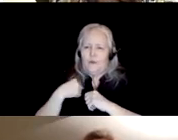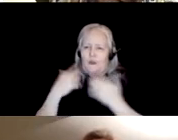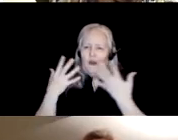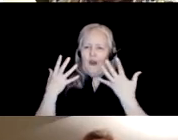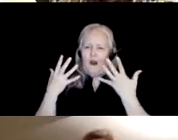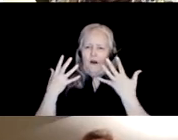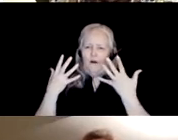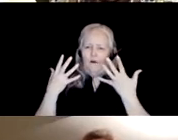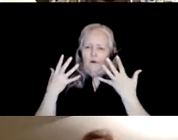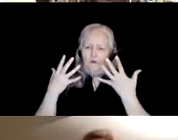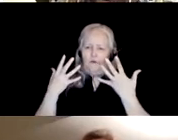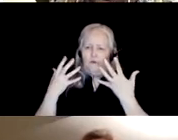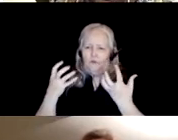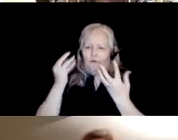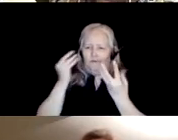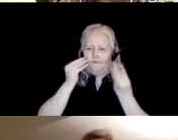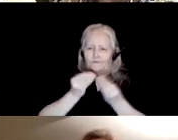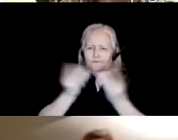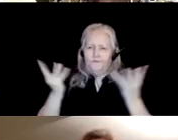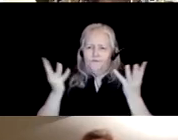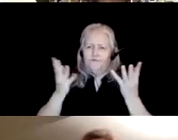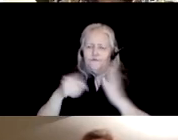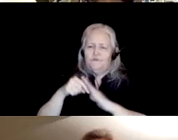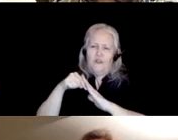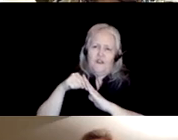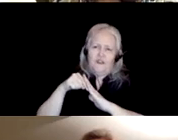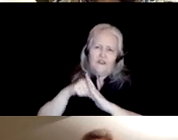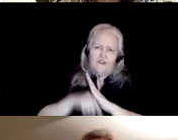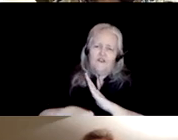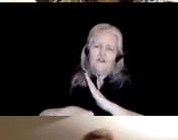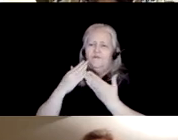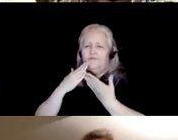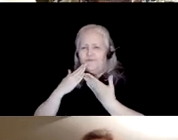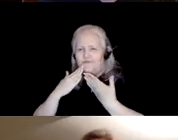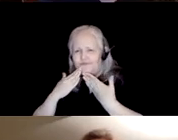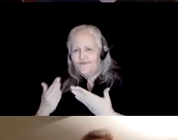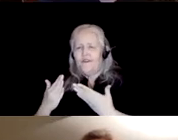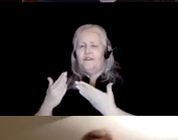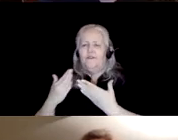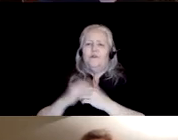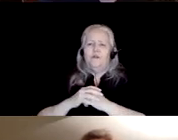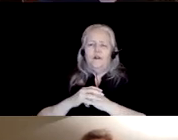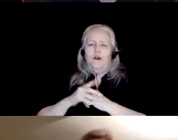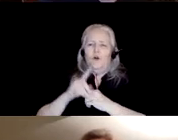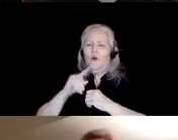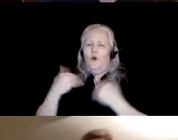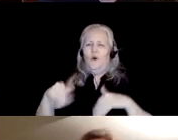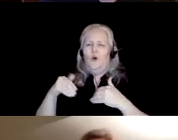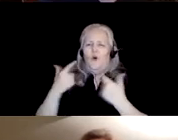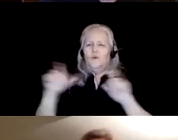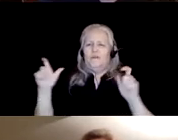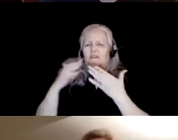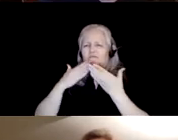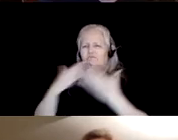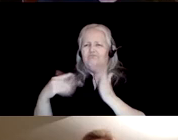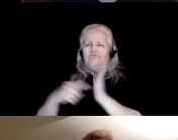express my very deep um gratitude a very i owe a very large debt of gratitude to